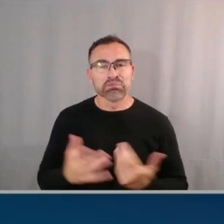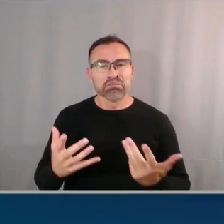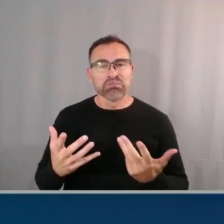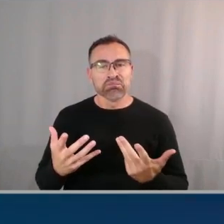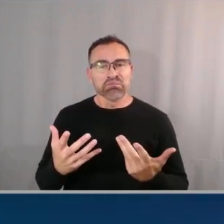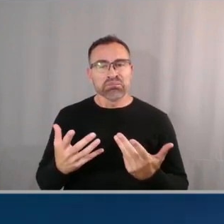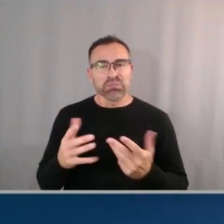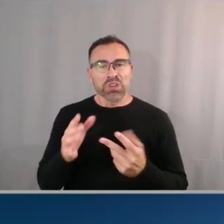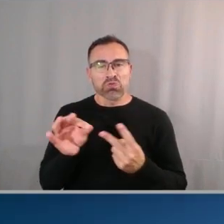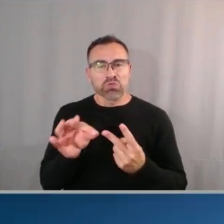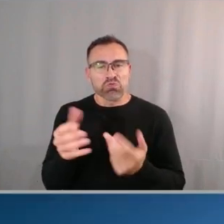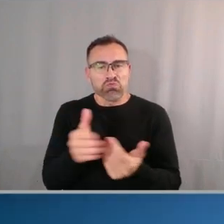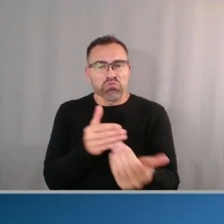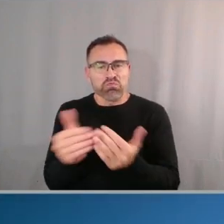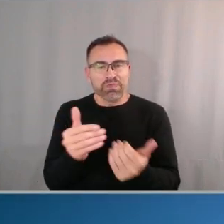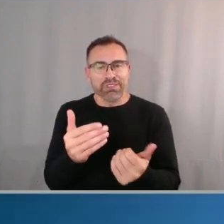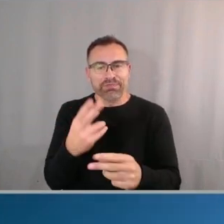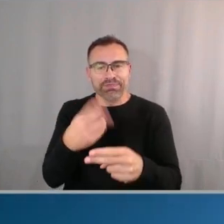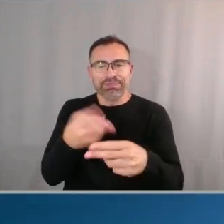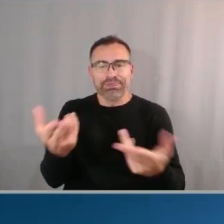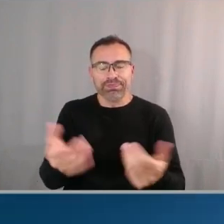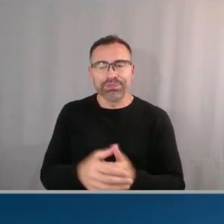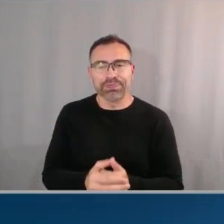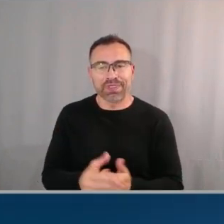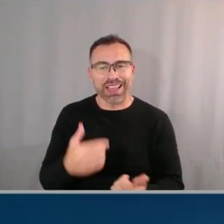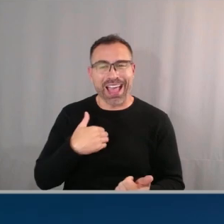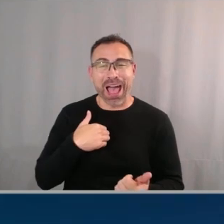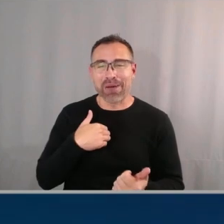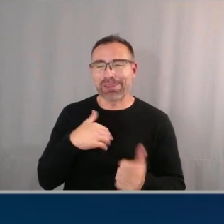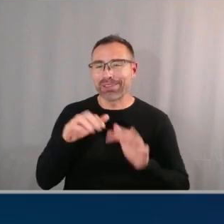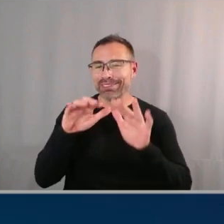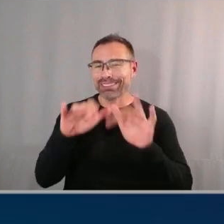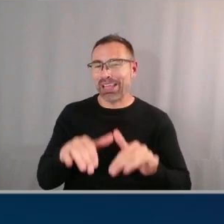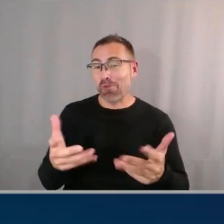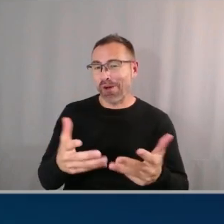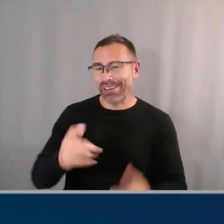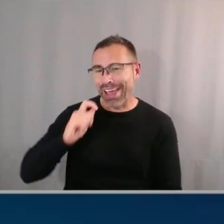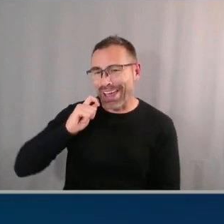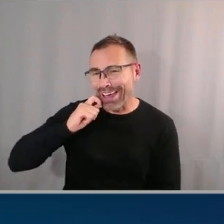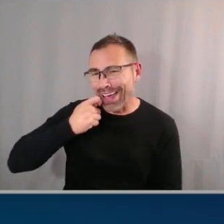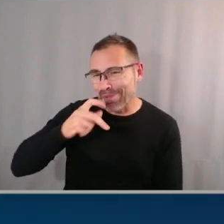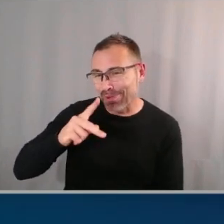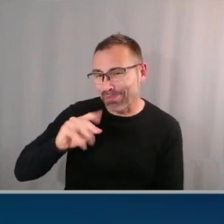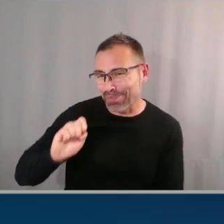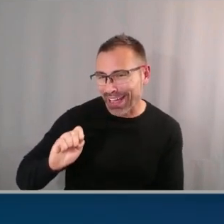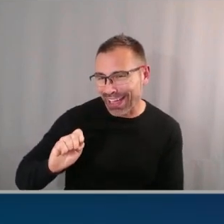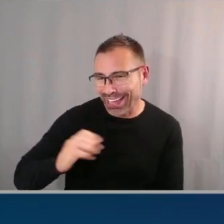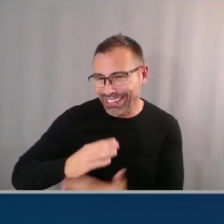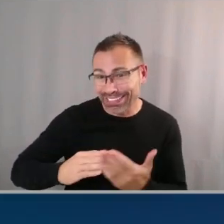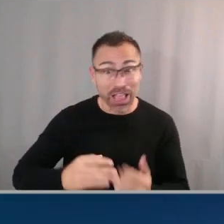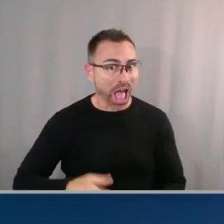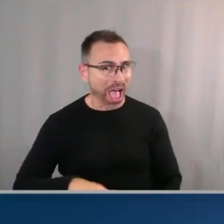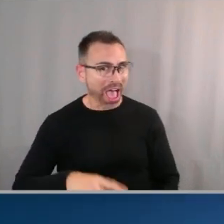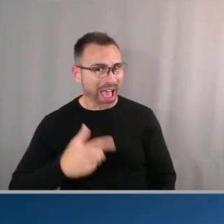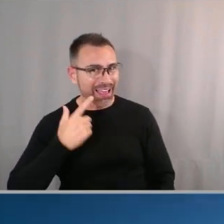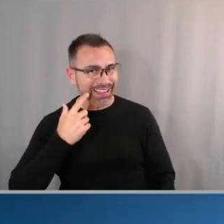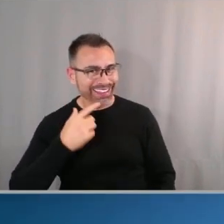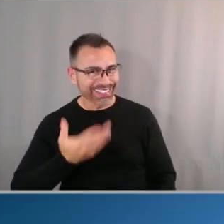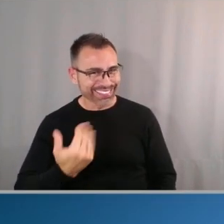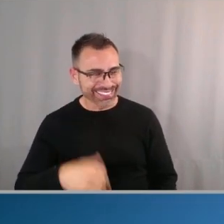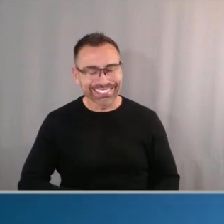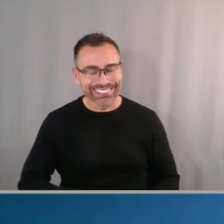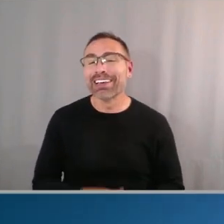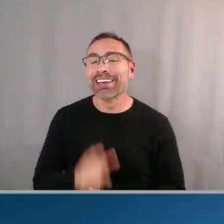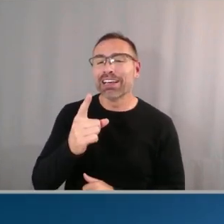name you want um I'm going to put apple pie here let's do that and you go and create your metadata